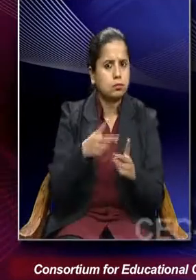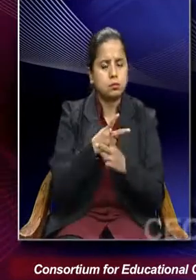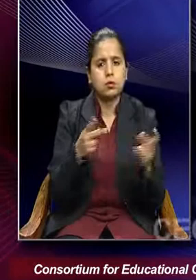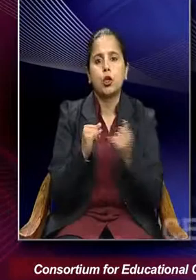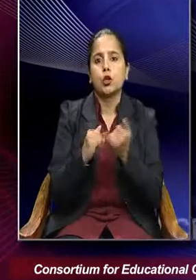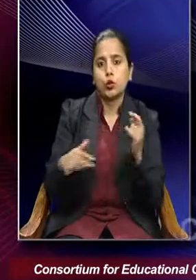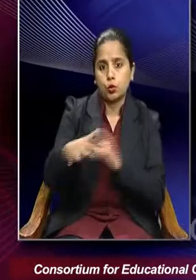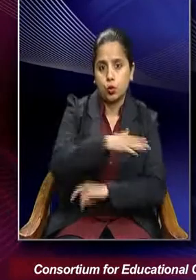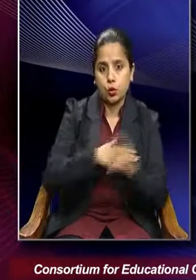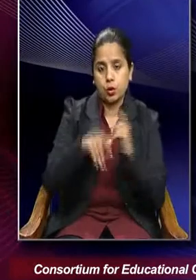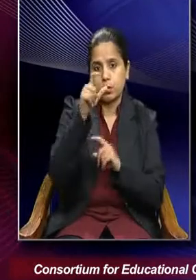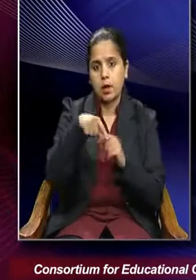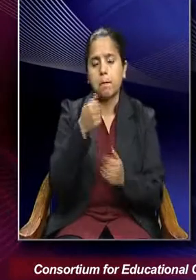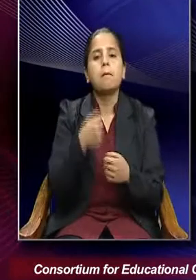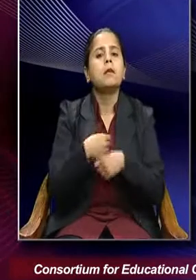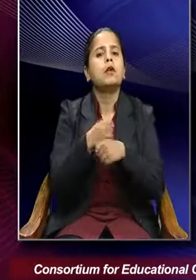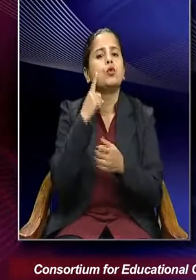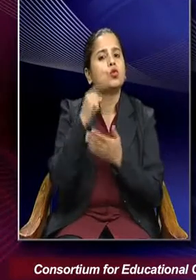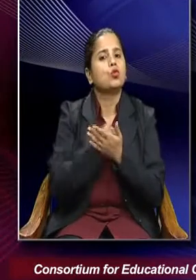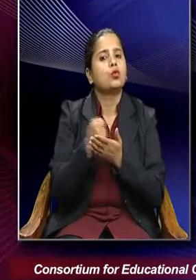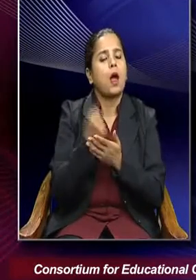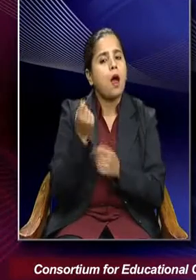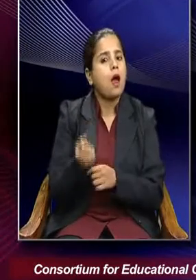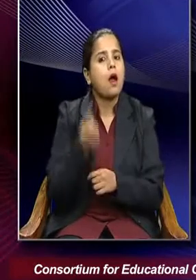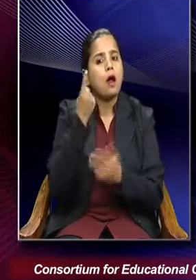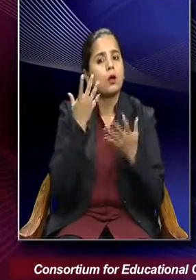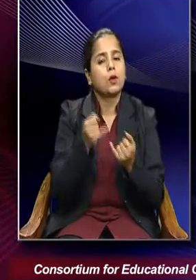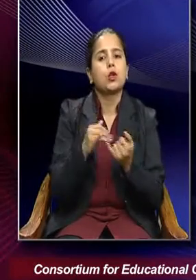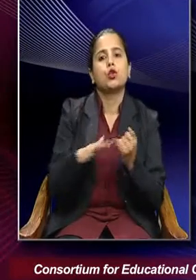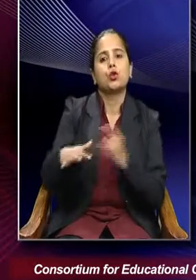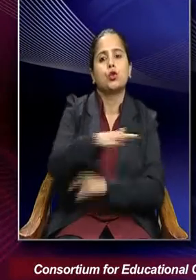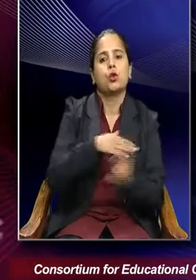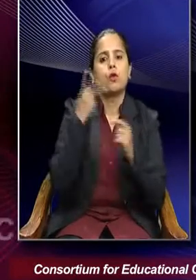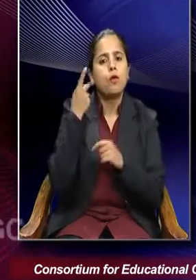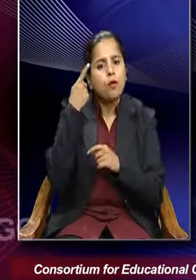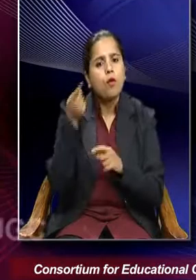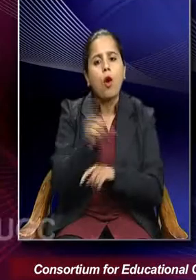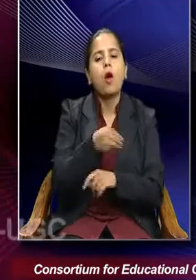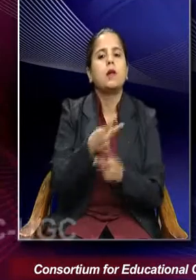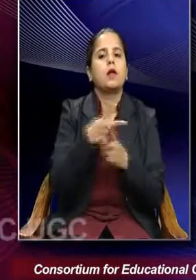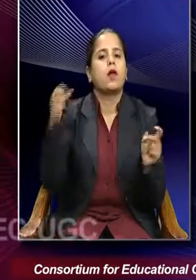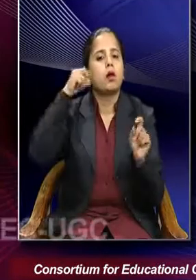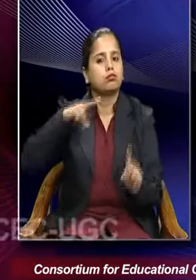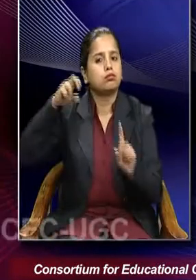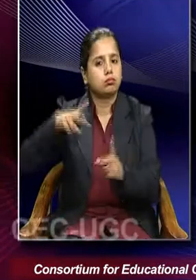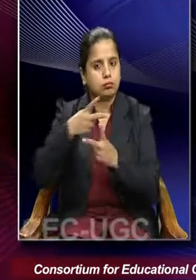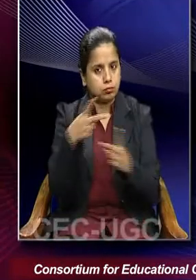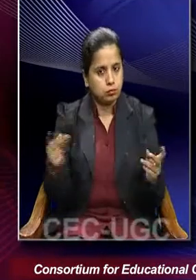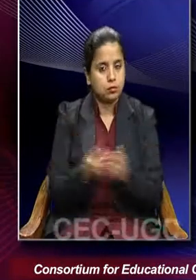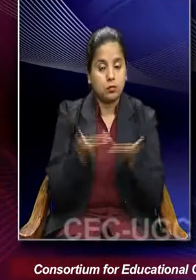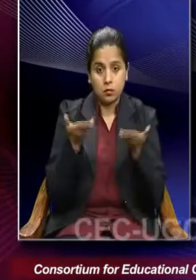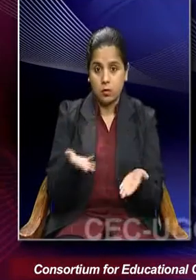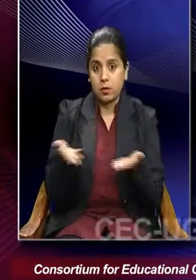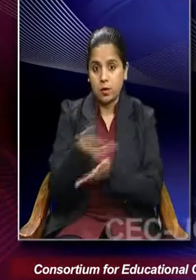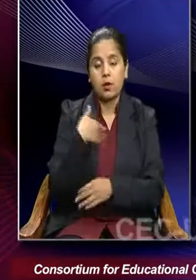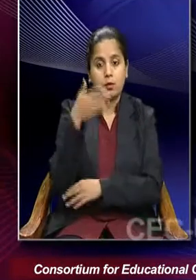sociologists made an attempt to understand society from multiple perspectives. With this,